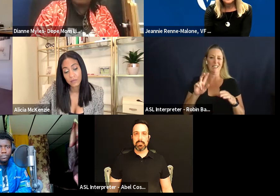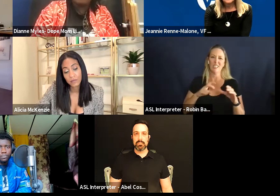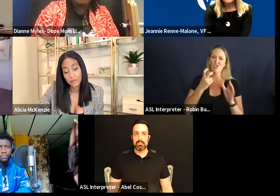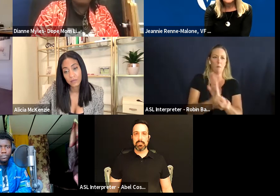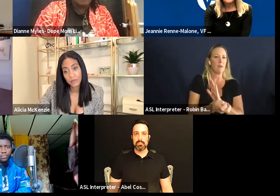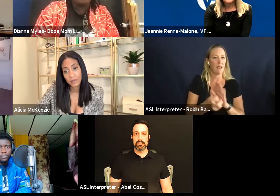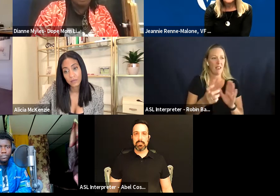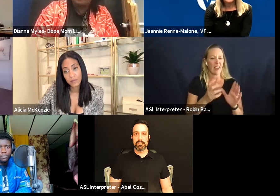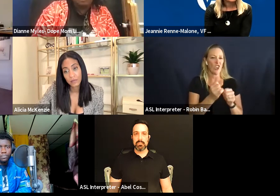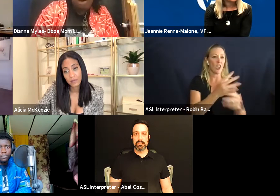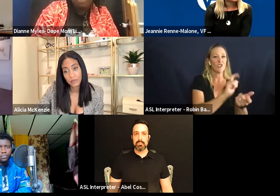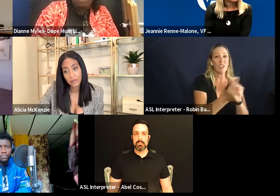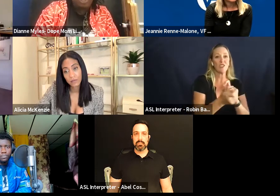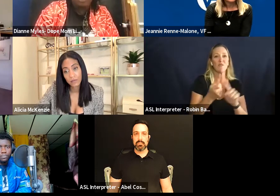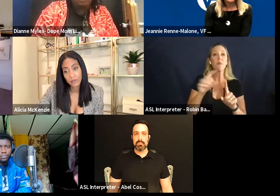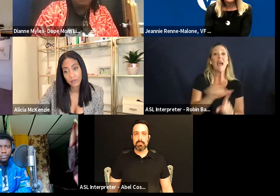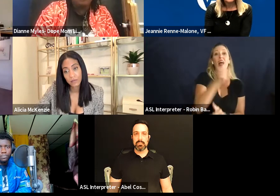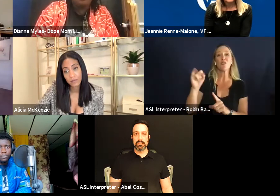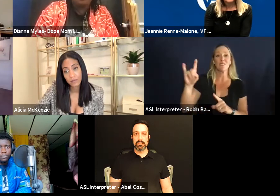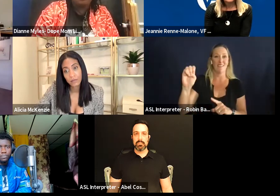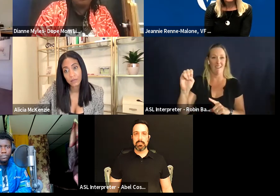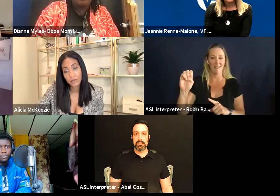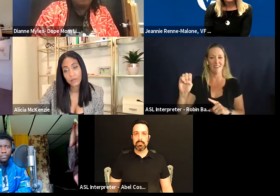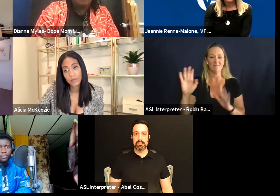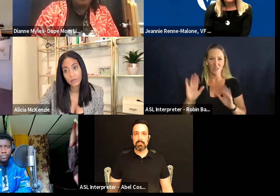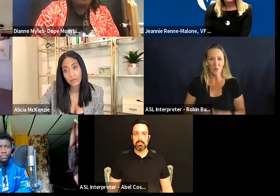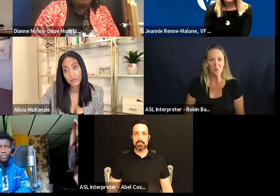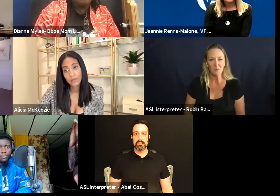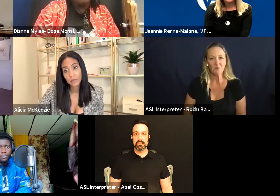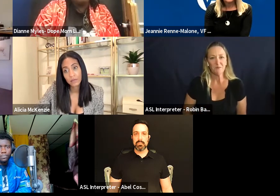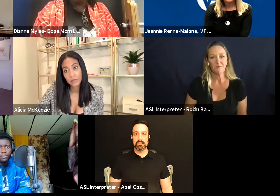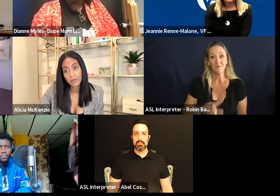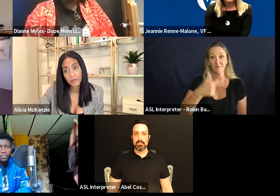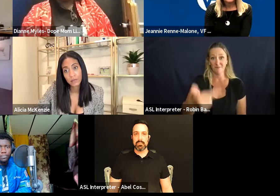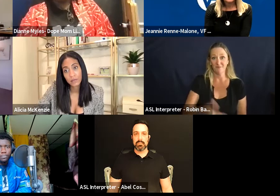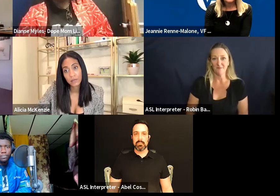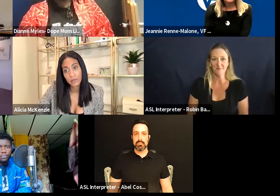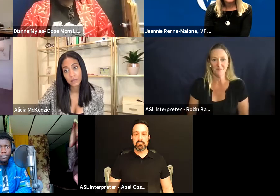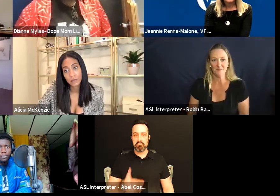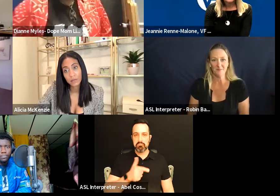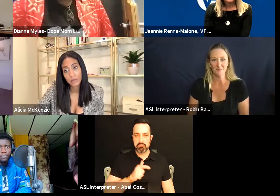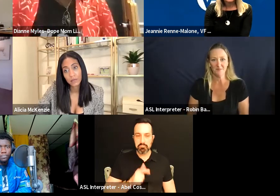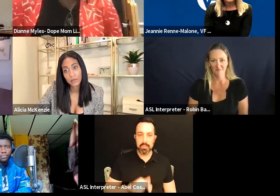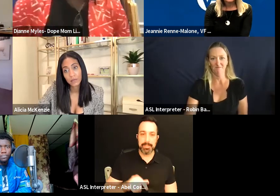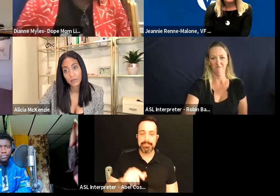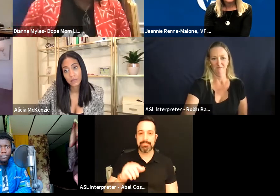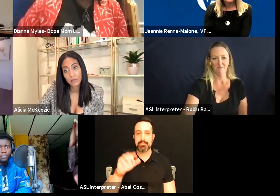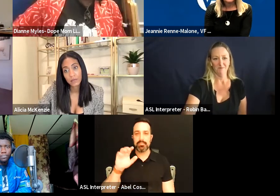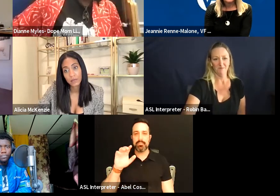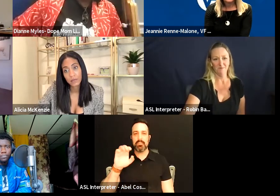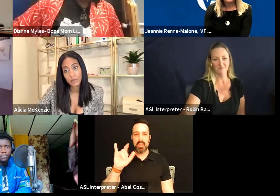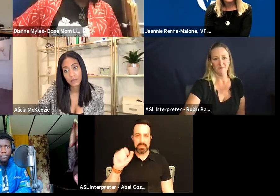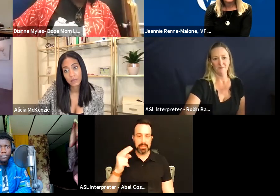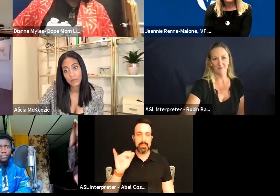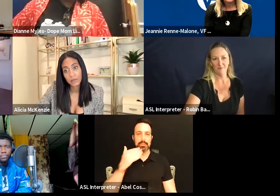other ends where changes aren't being made yeah i dan that is um a really good point and